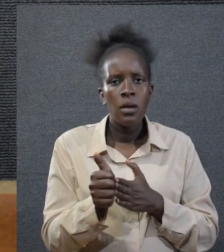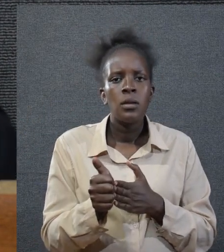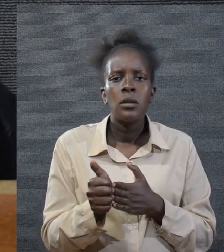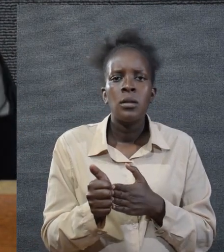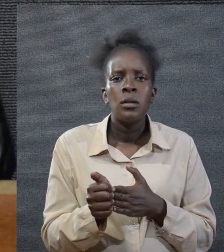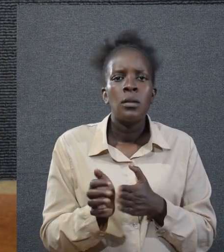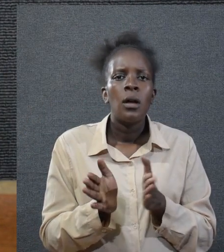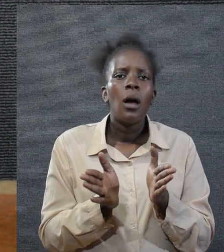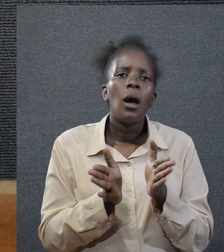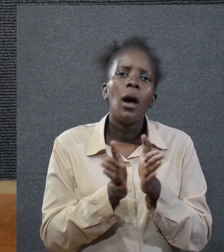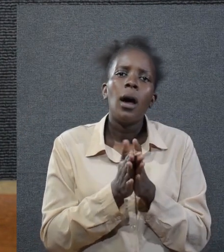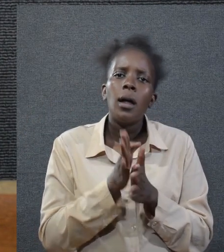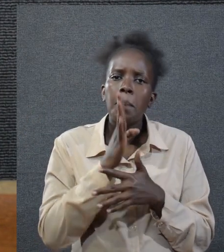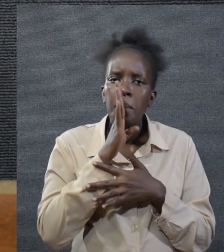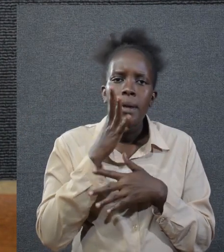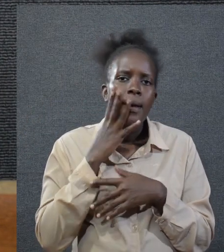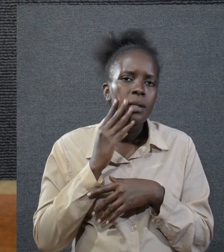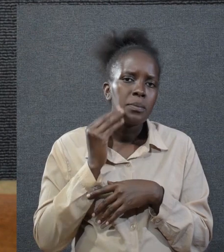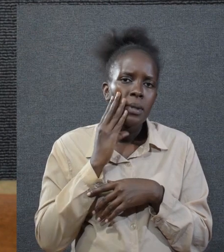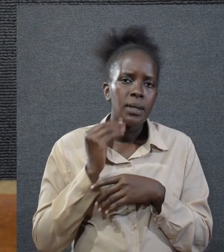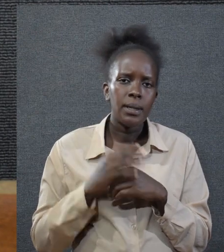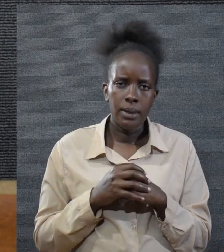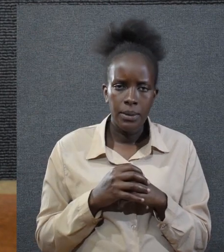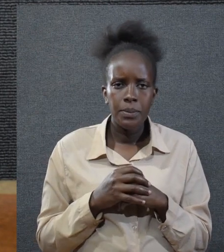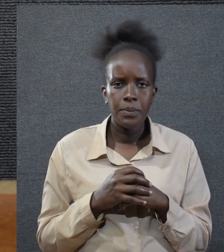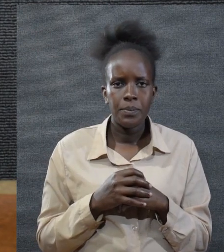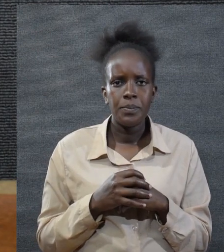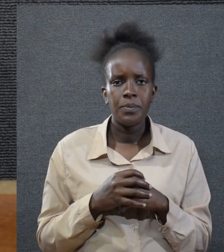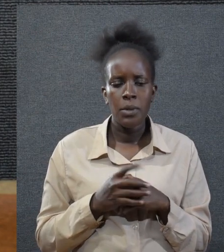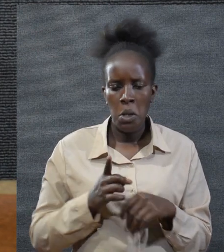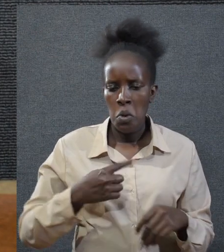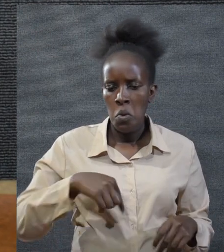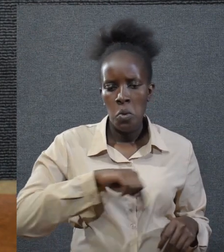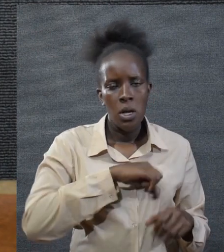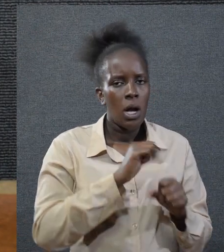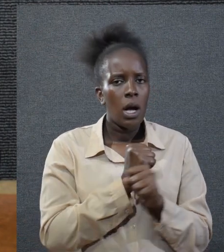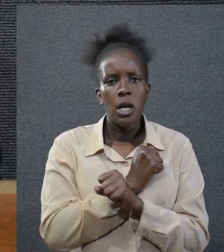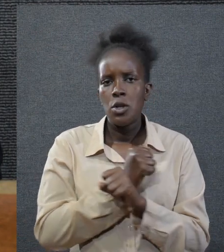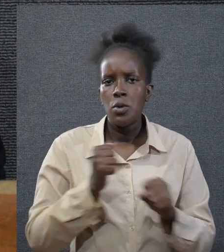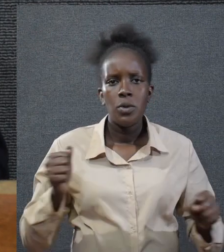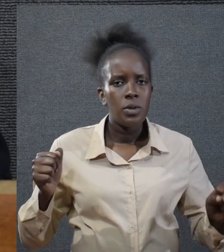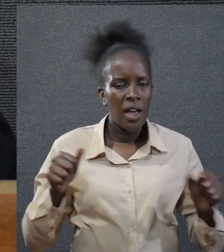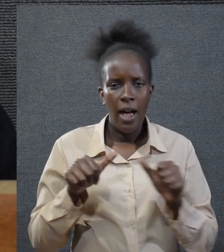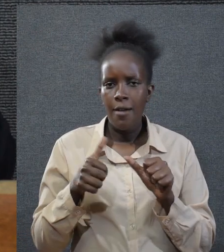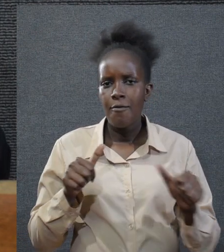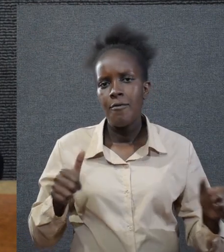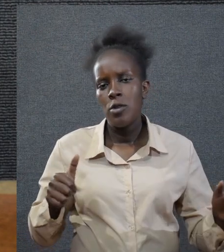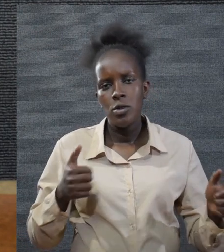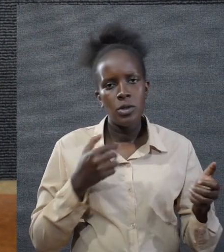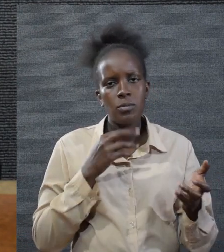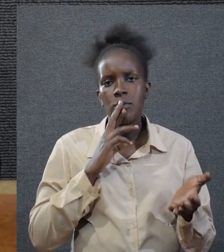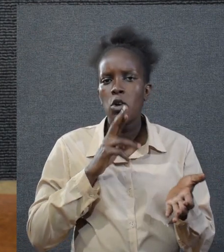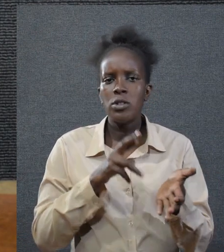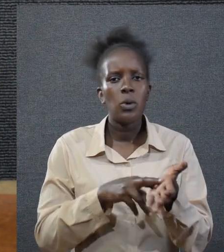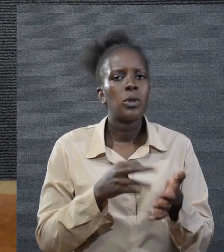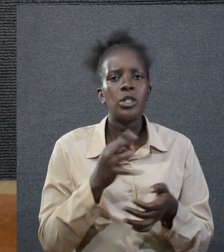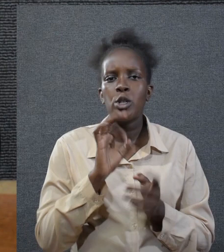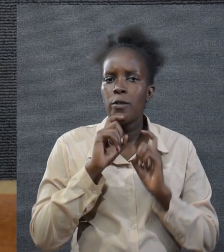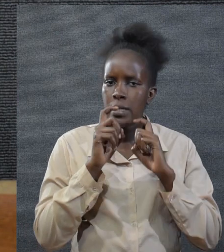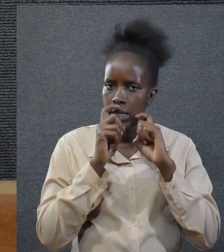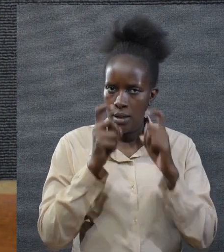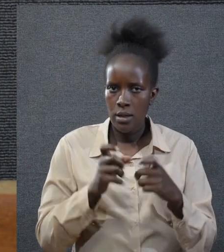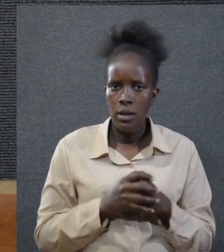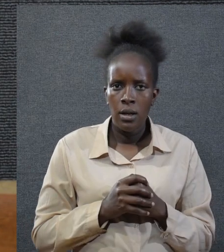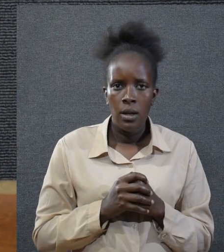it must pass, and be experienced. We cannot escape consequence